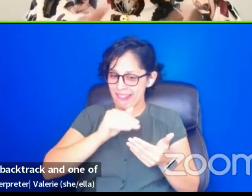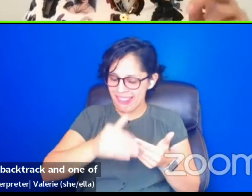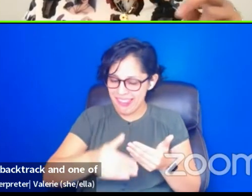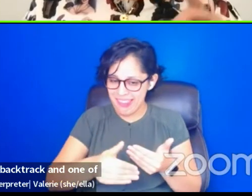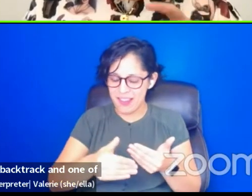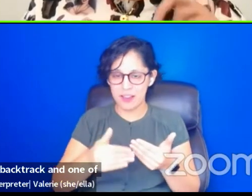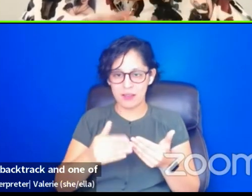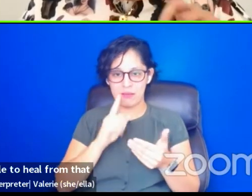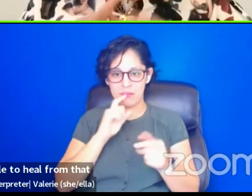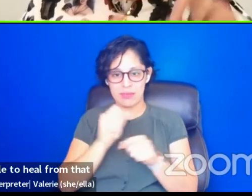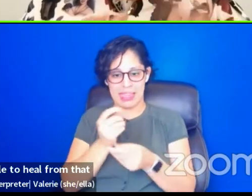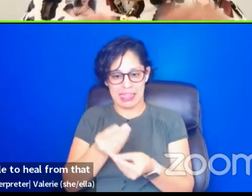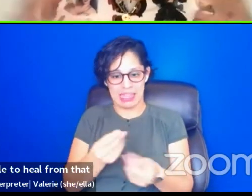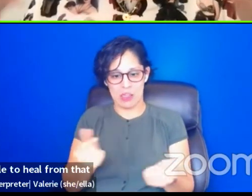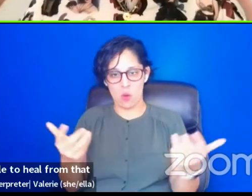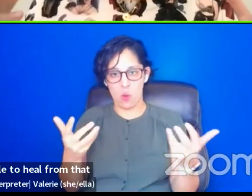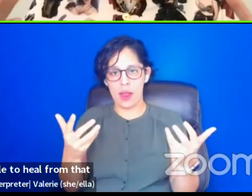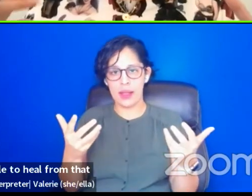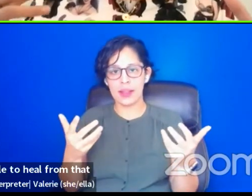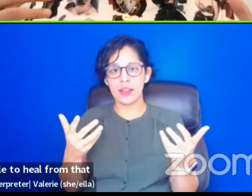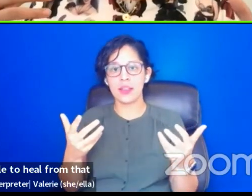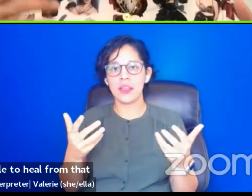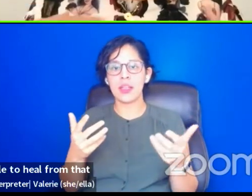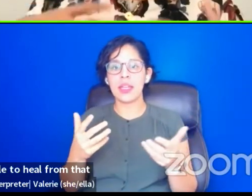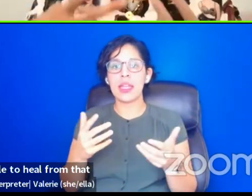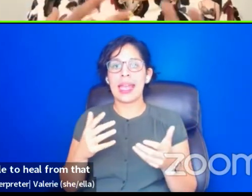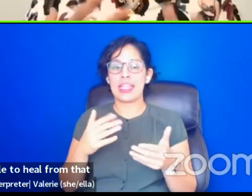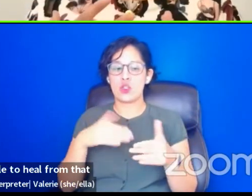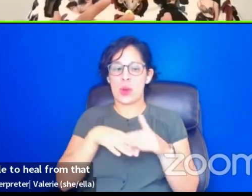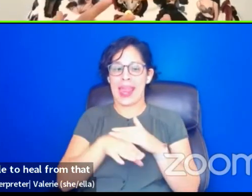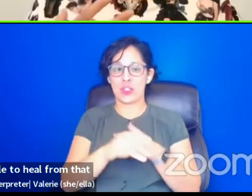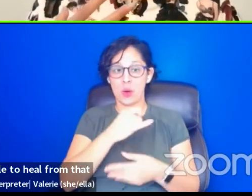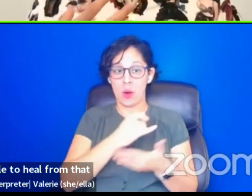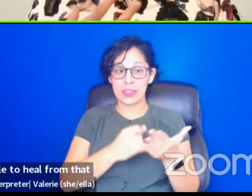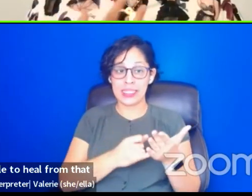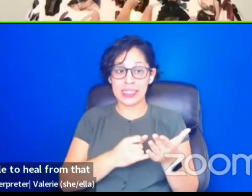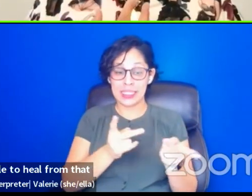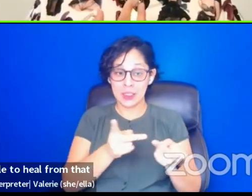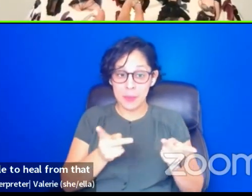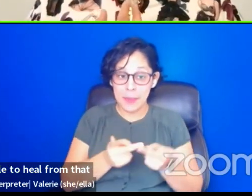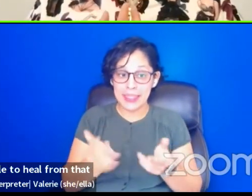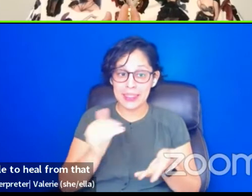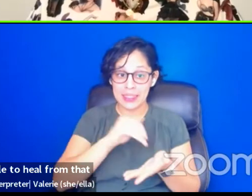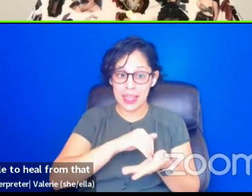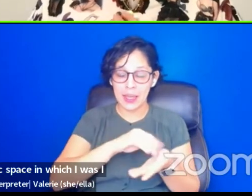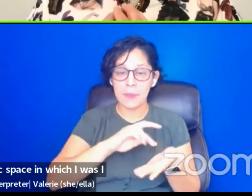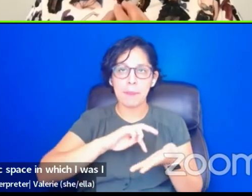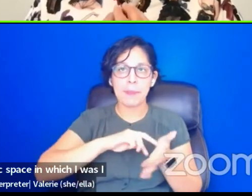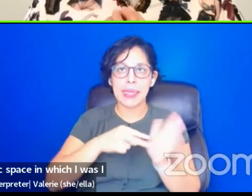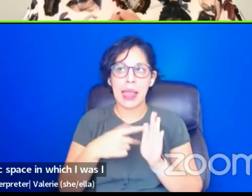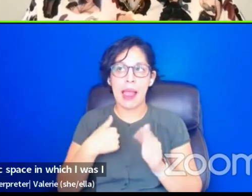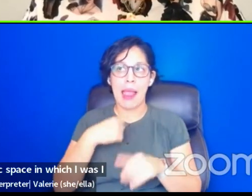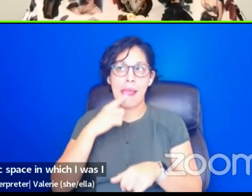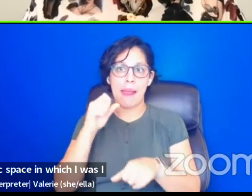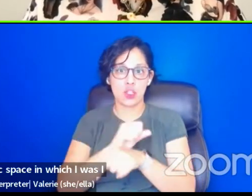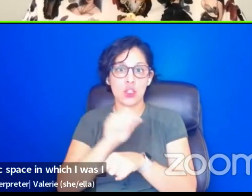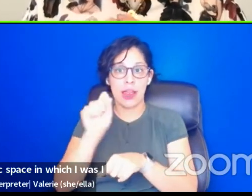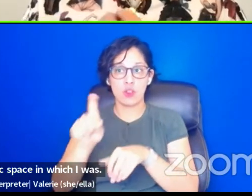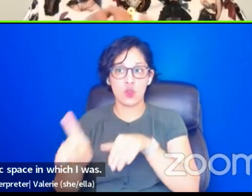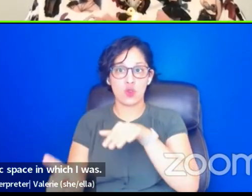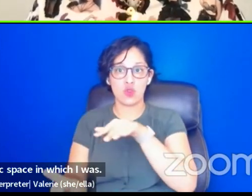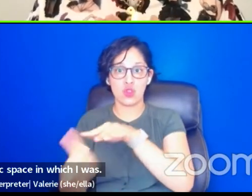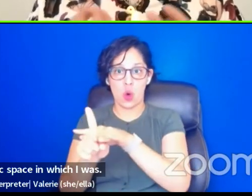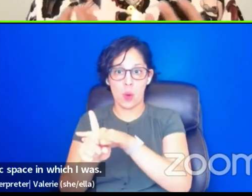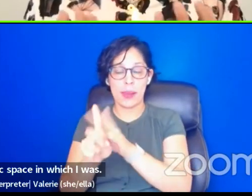heal from that was to put myself back in an artistic space in which I was, uh, I actually have to show up in a very,